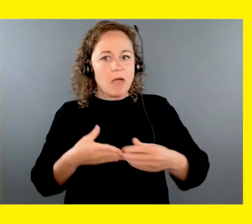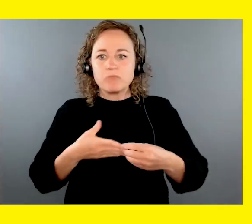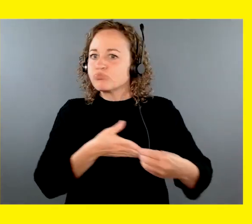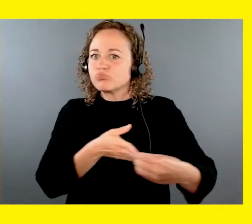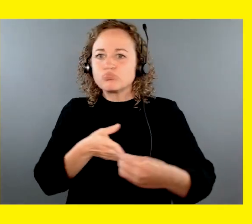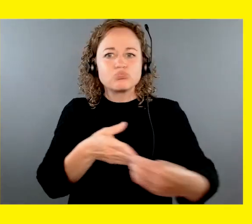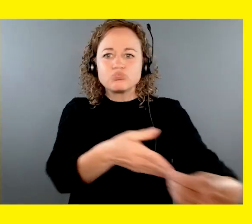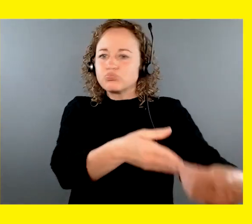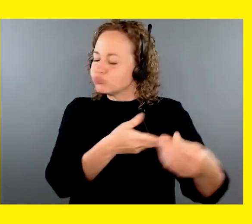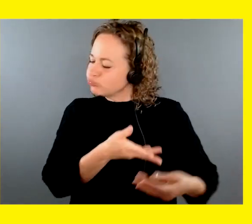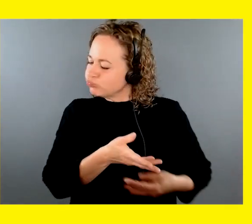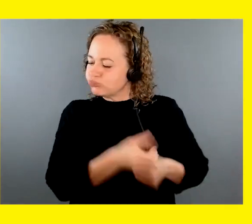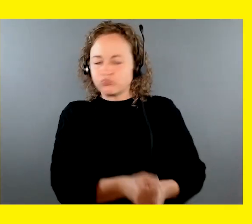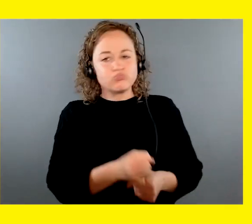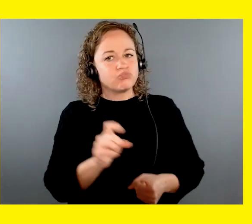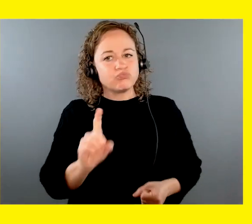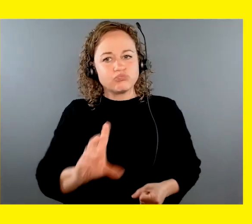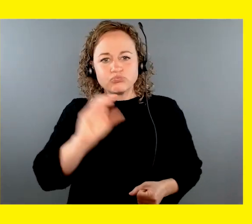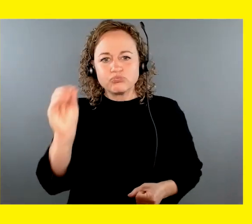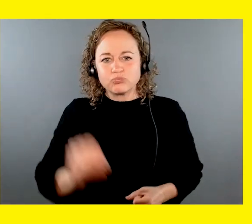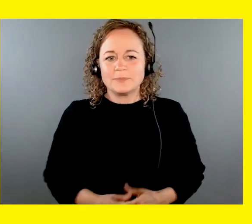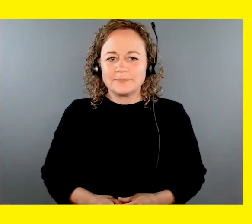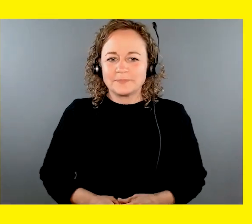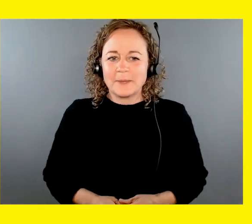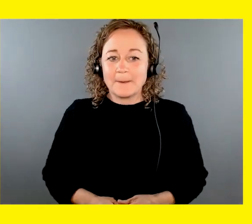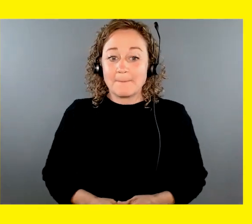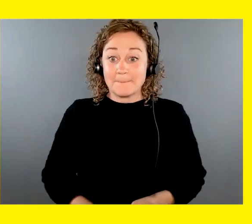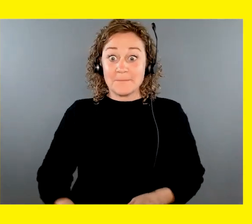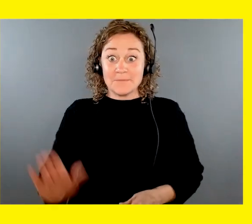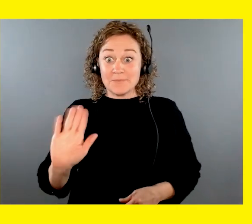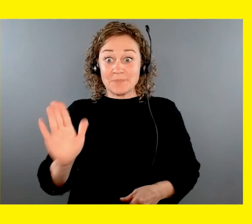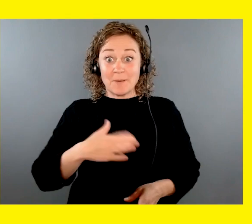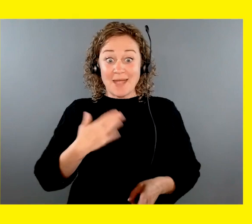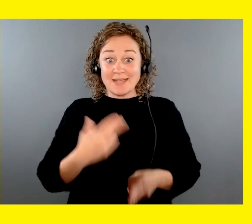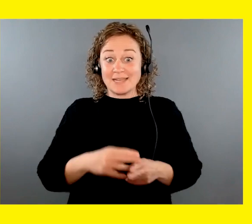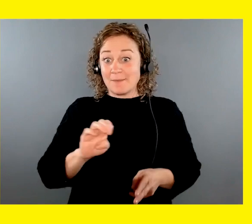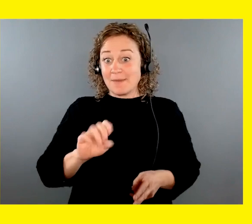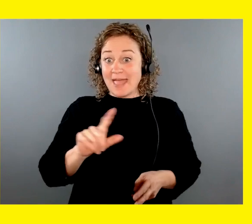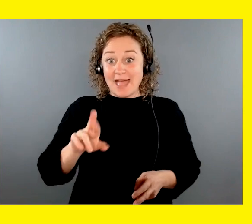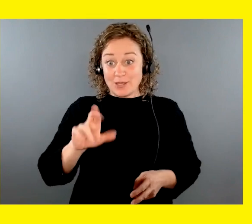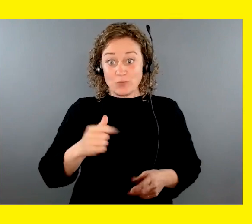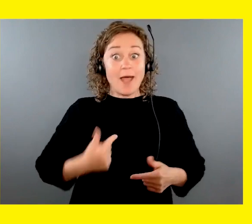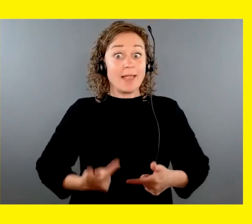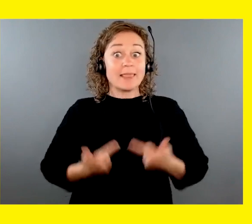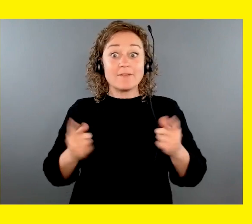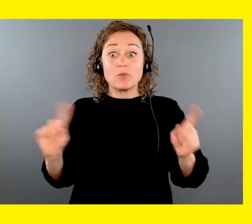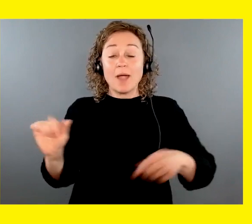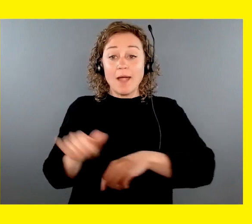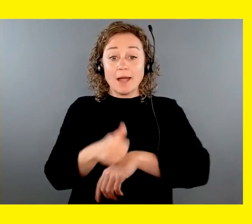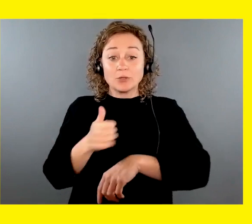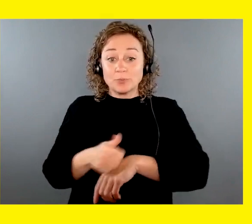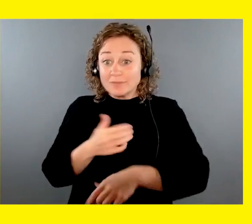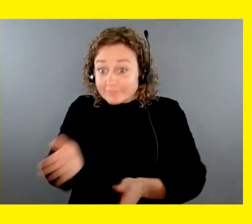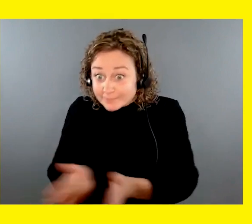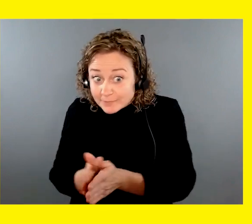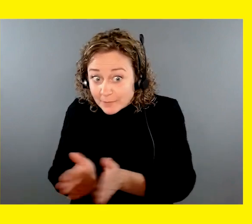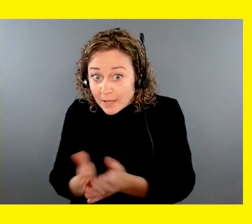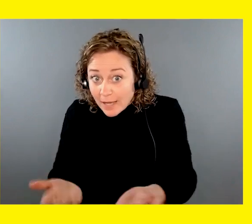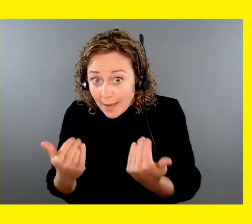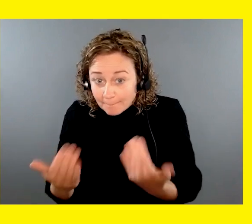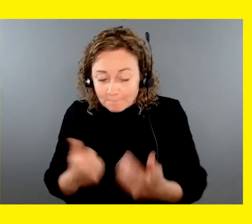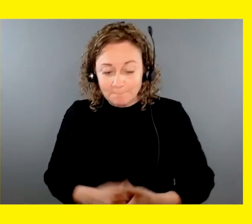is going to guide me and lead me. Hi, my name is Ezra Johnson. I live in Alberta. Can you come? Come?